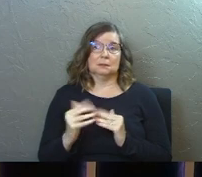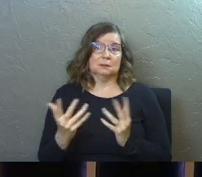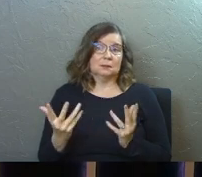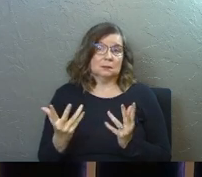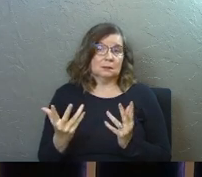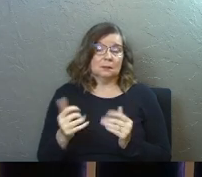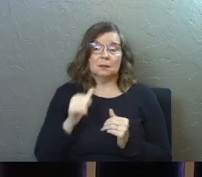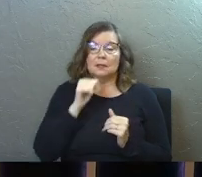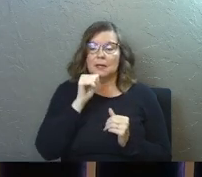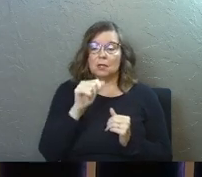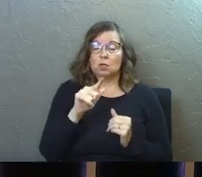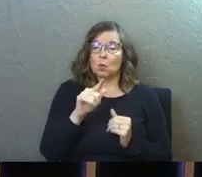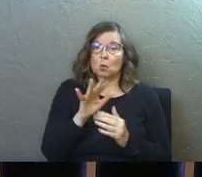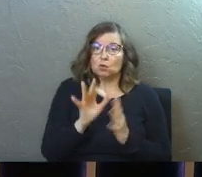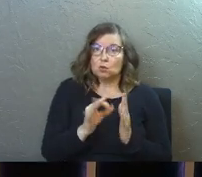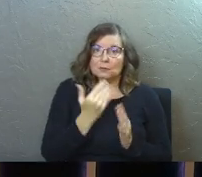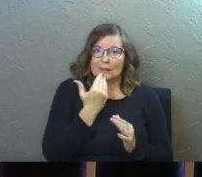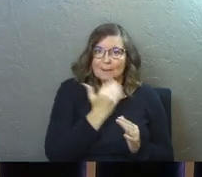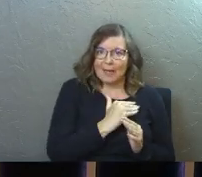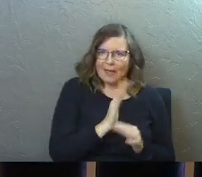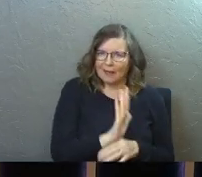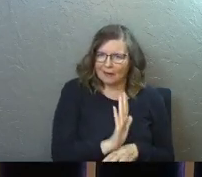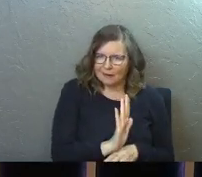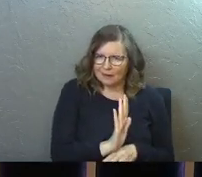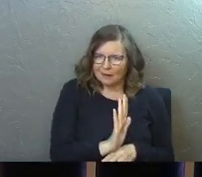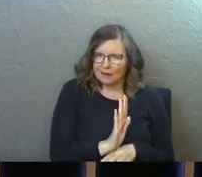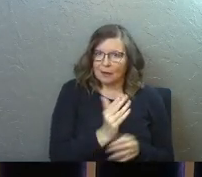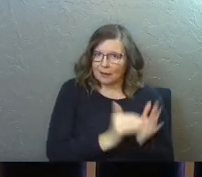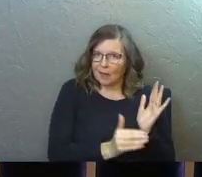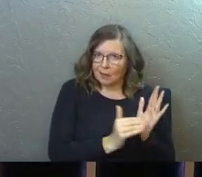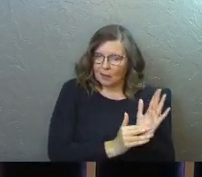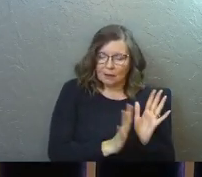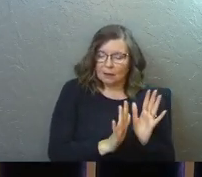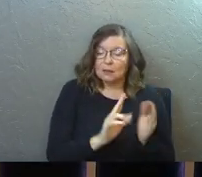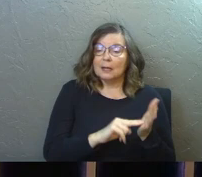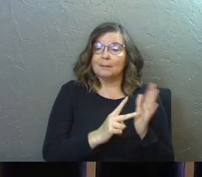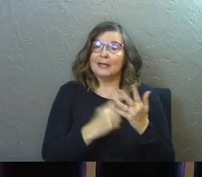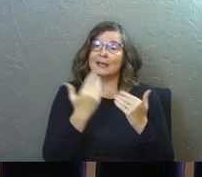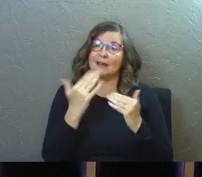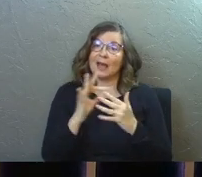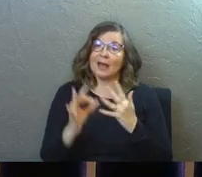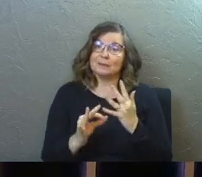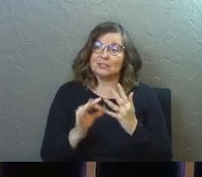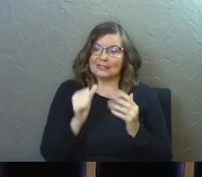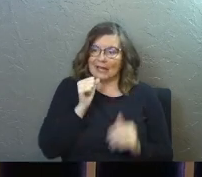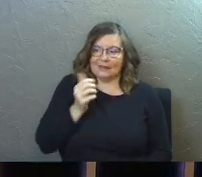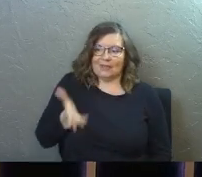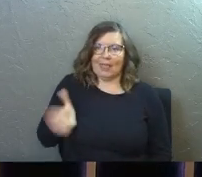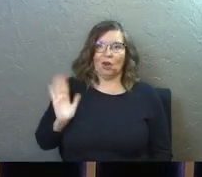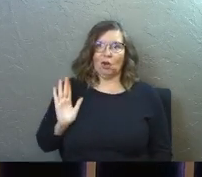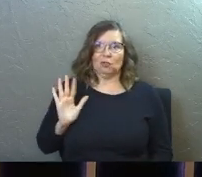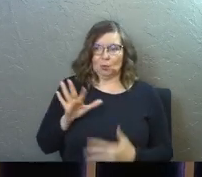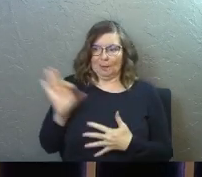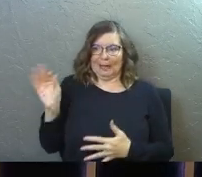It's not just that you're choosing badly over and over again. It's that your options aren't even there.